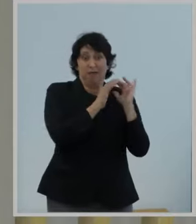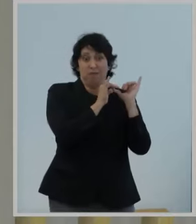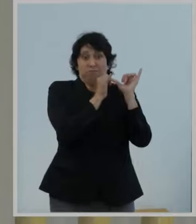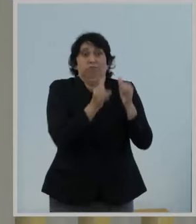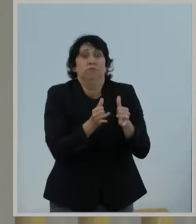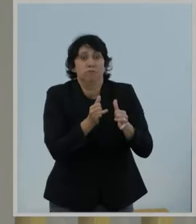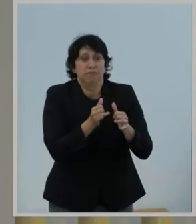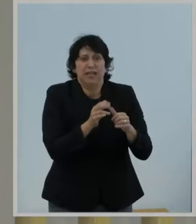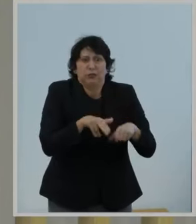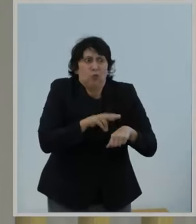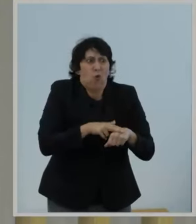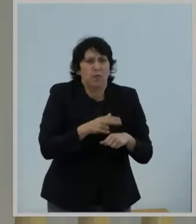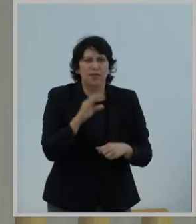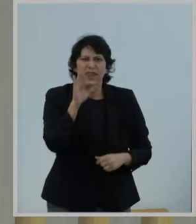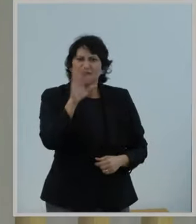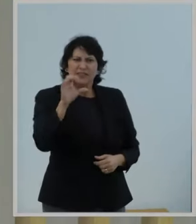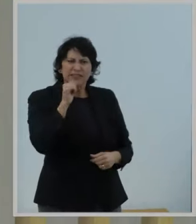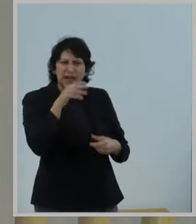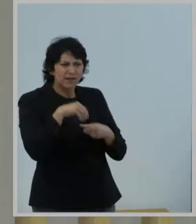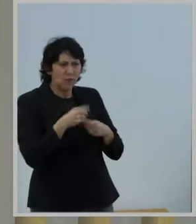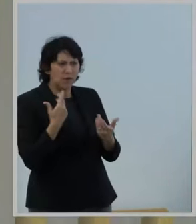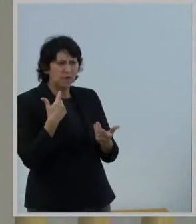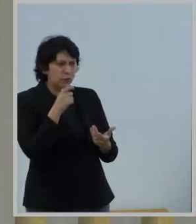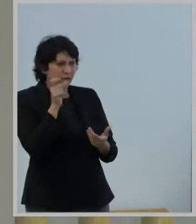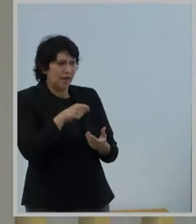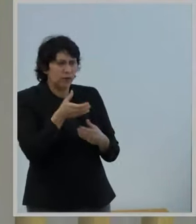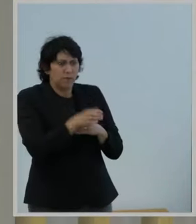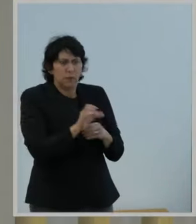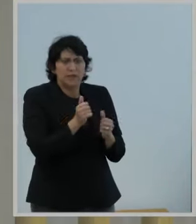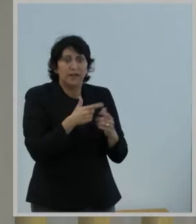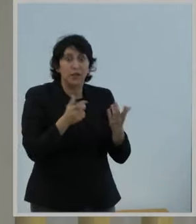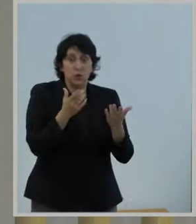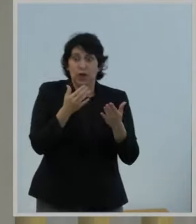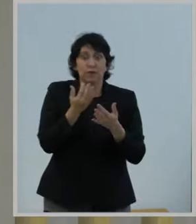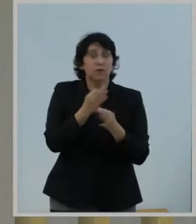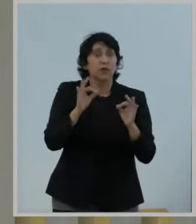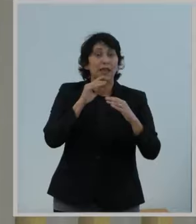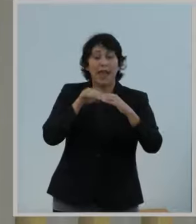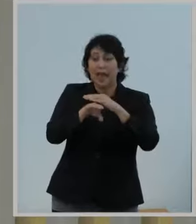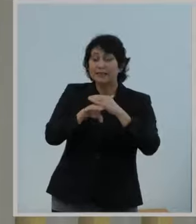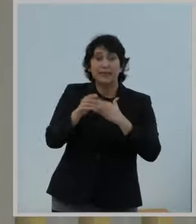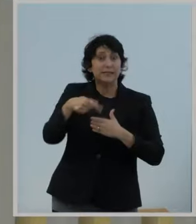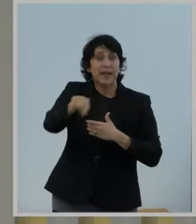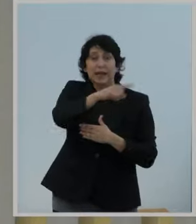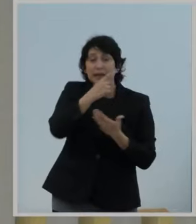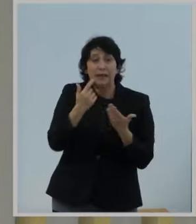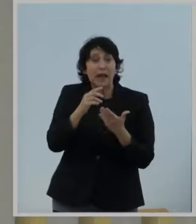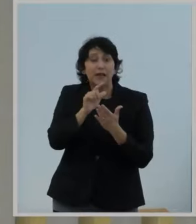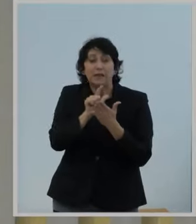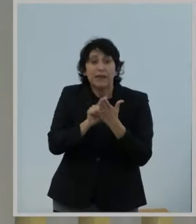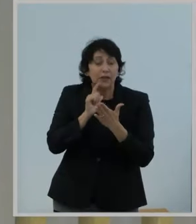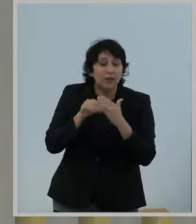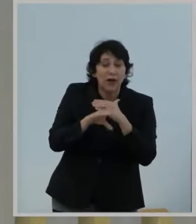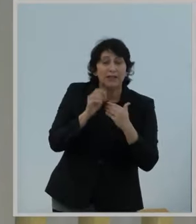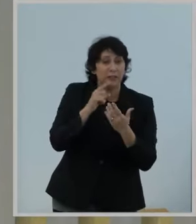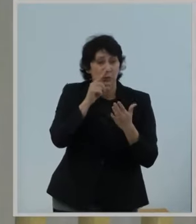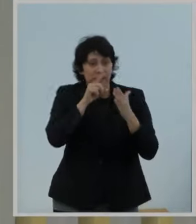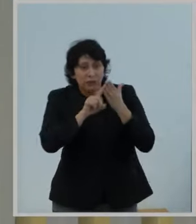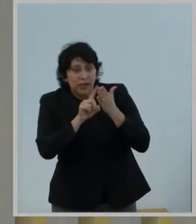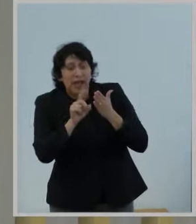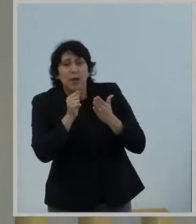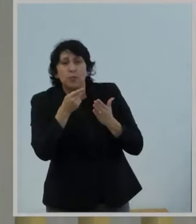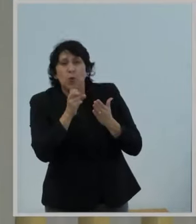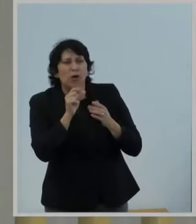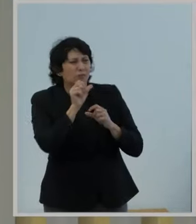without the FCC having to enforce anything. You can freely access legal content, browse sites of your choice, connect any device or any protocol you want, run